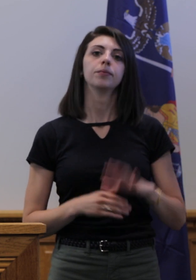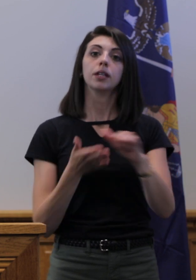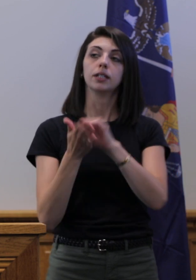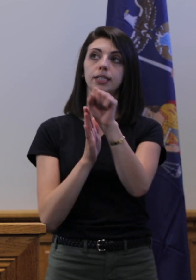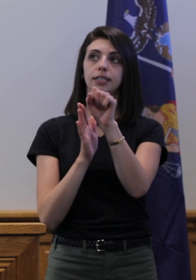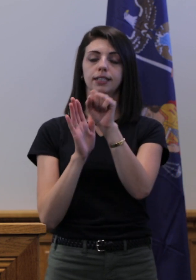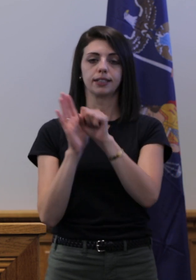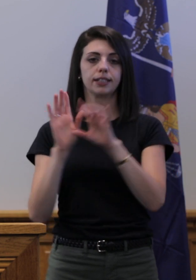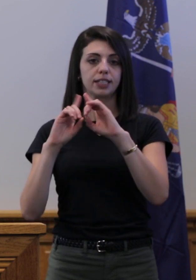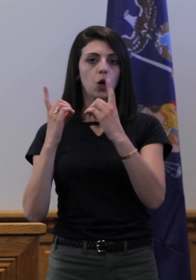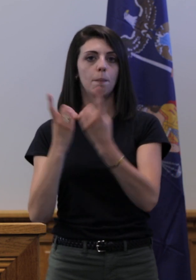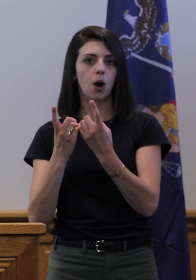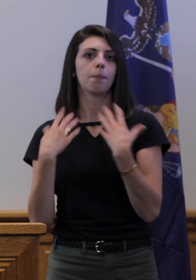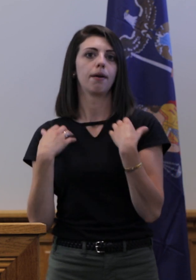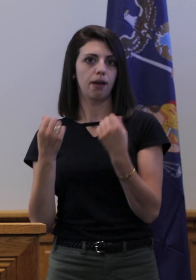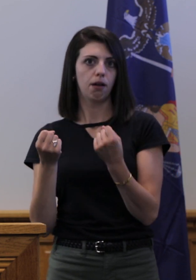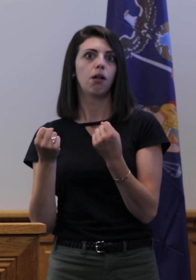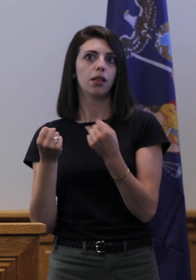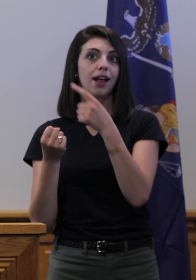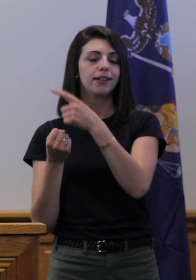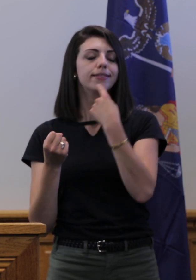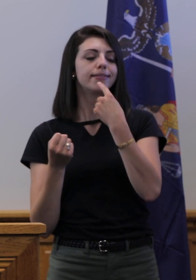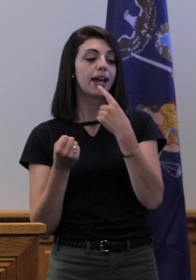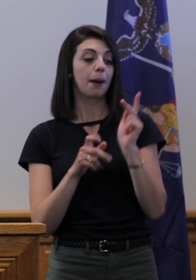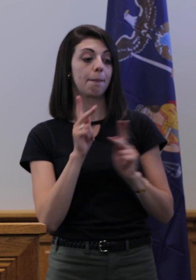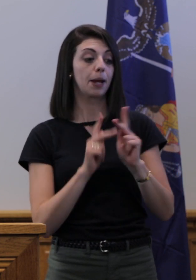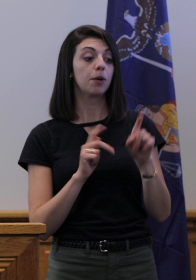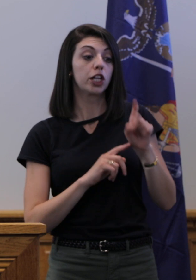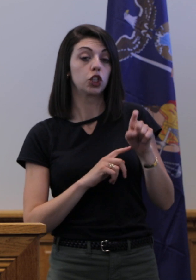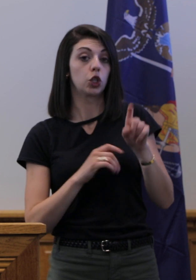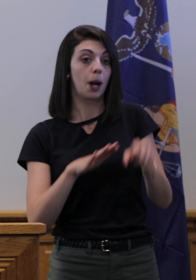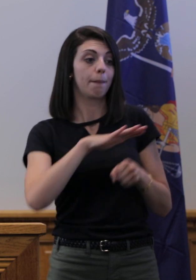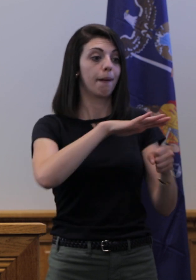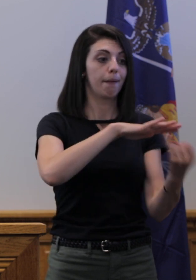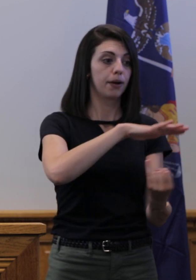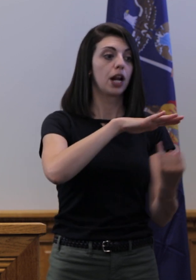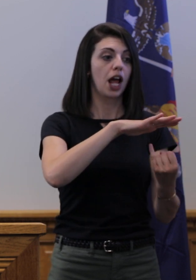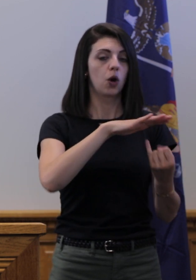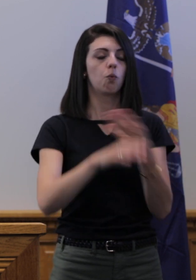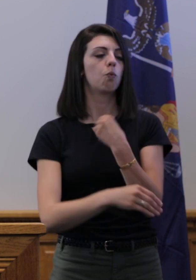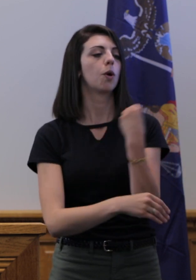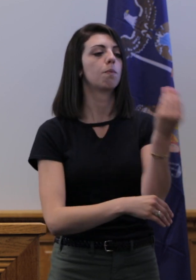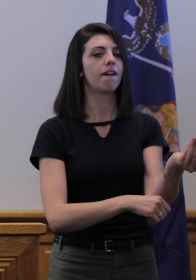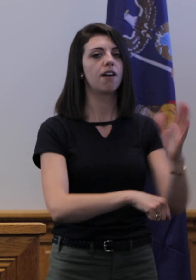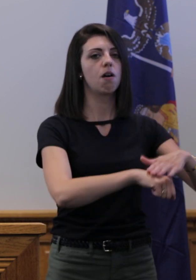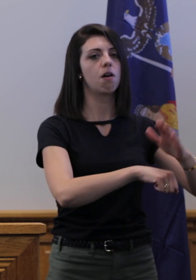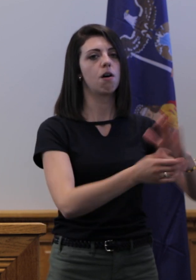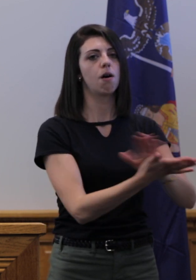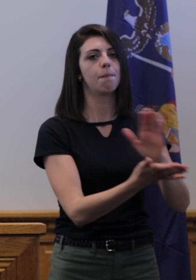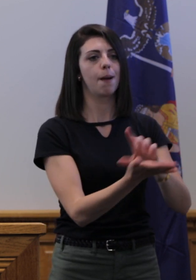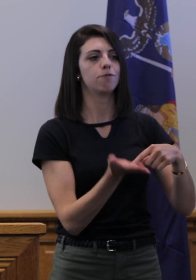State Department of Health's direction, those who should be isolated and quarantined were served with isolation or quarantine